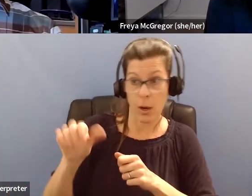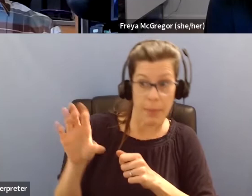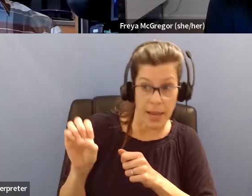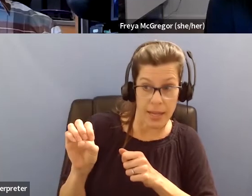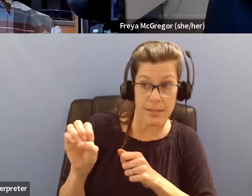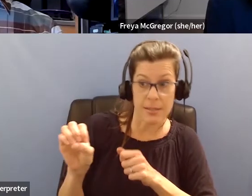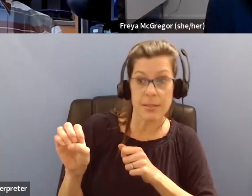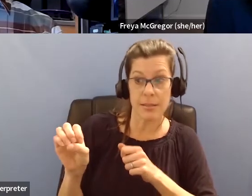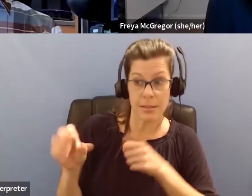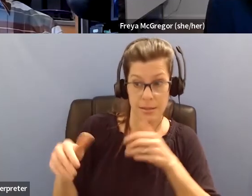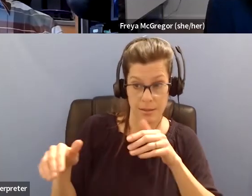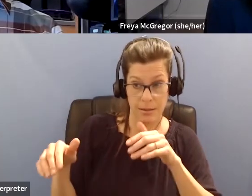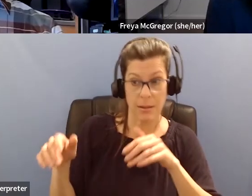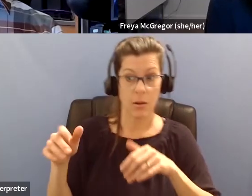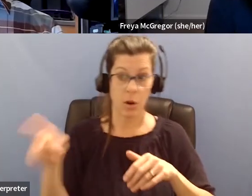pace.